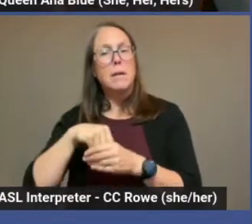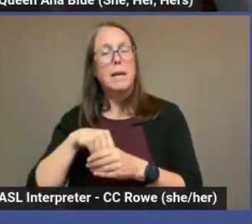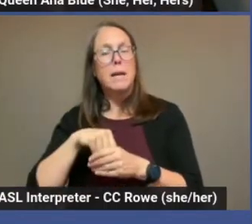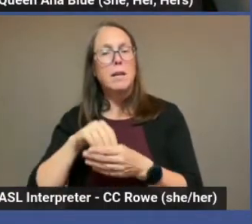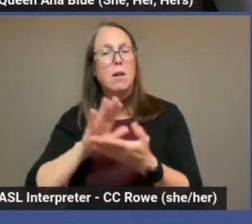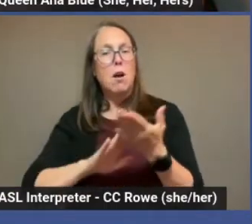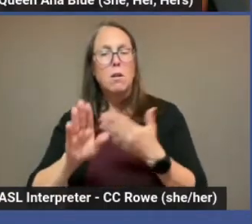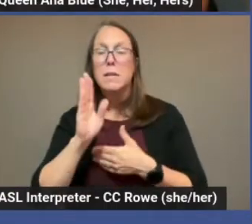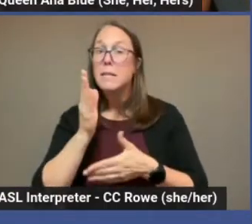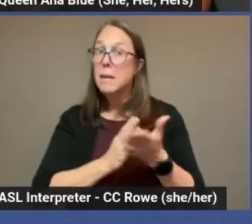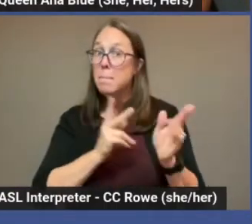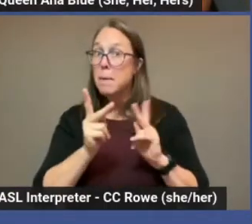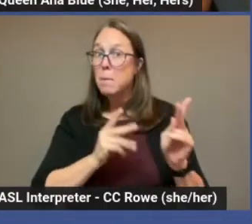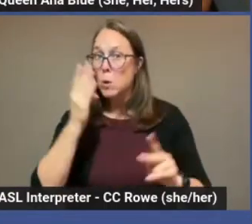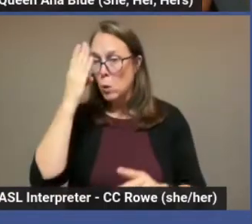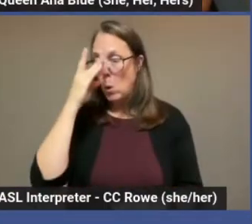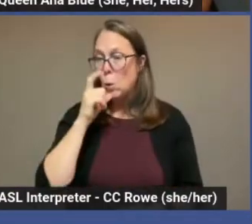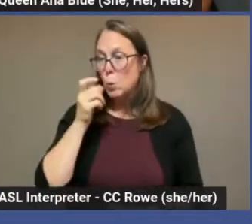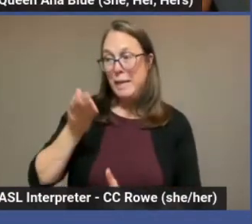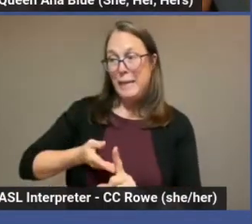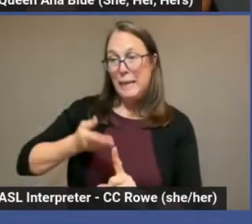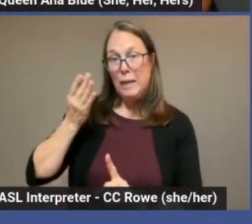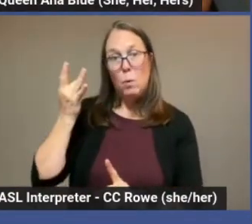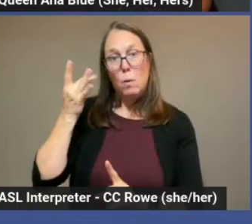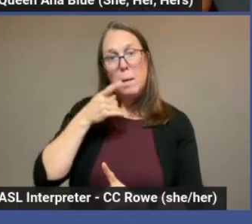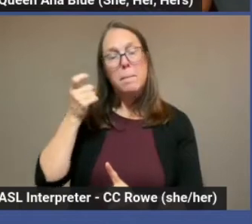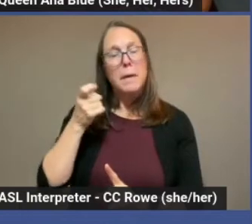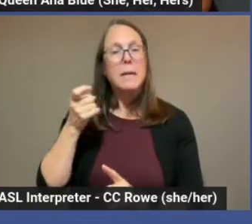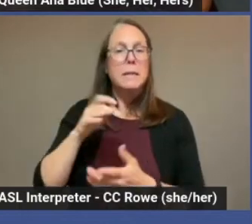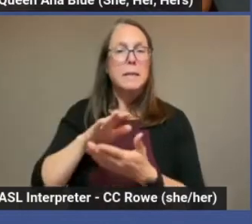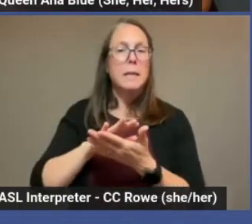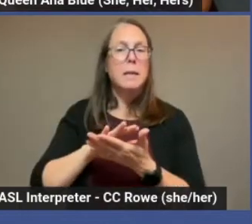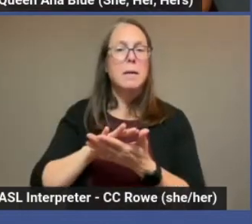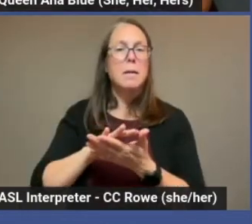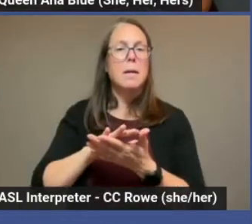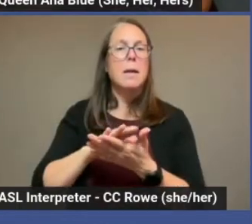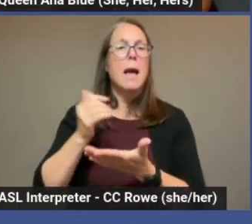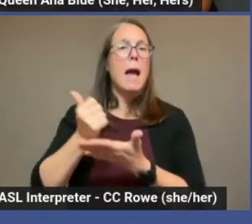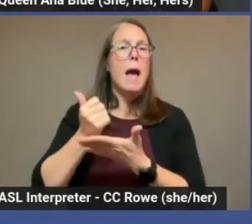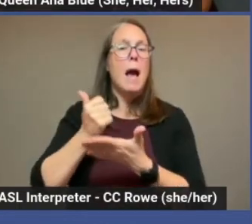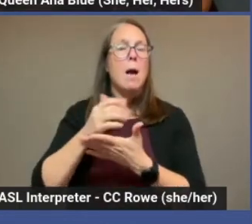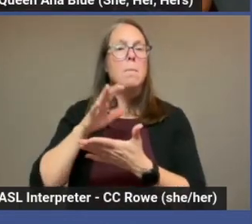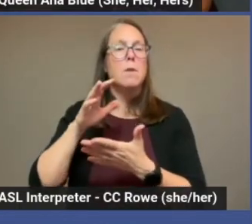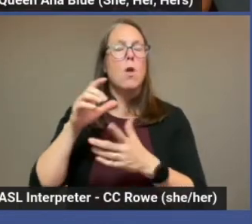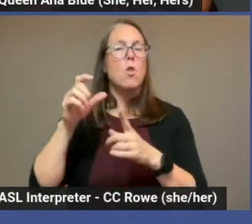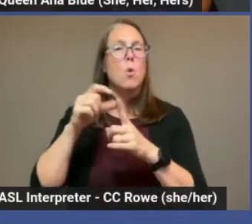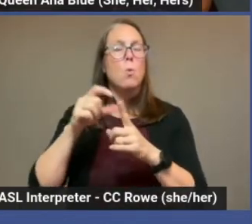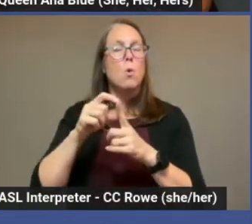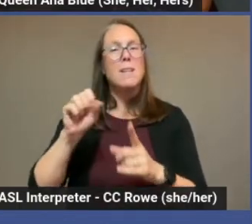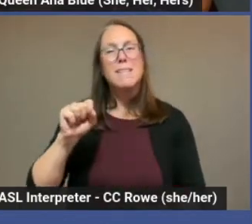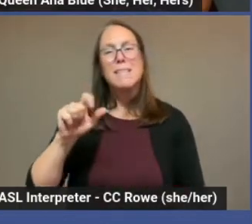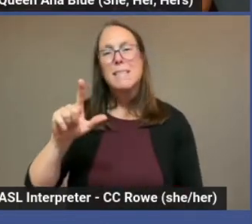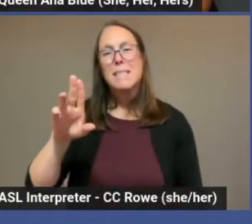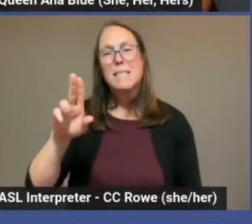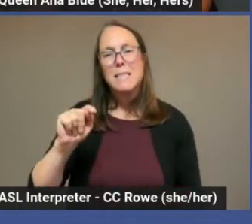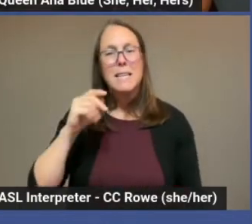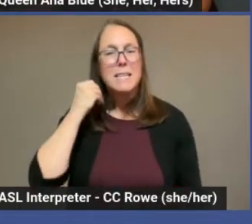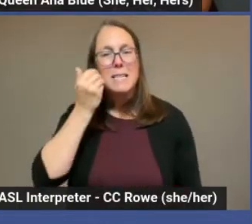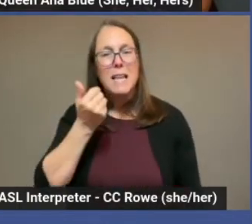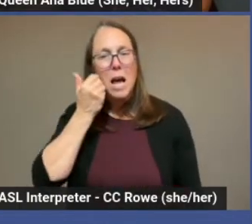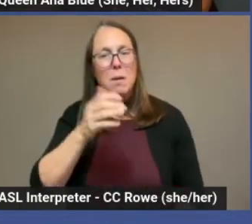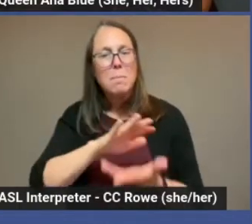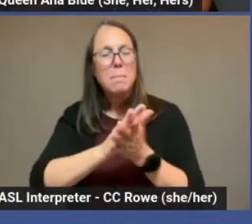know Dan because, you know, he kind of, you know, popularized the term slut. He is contributed